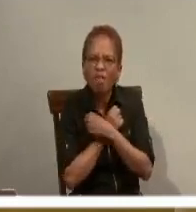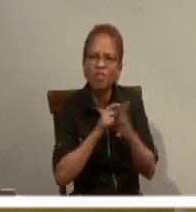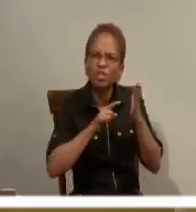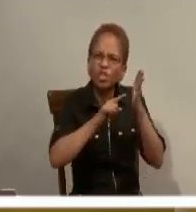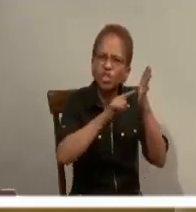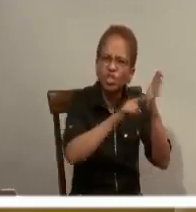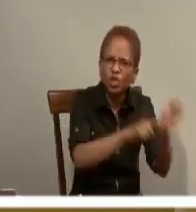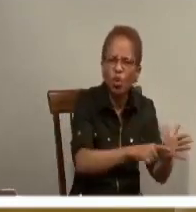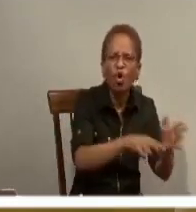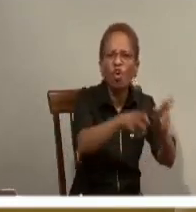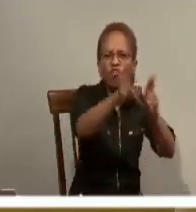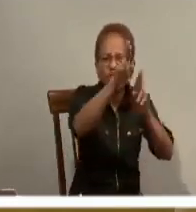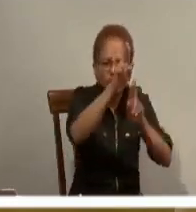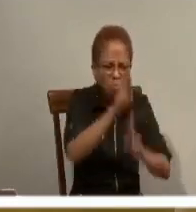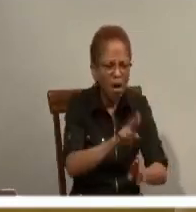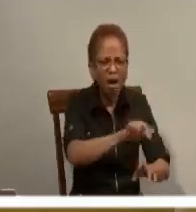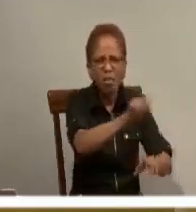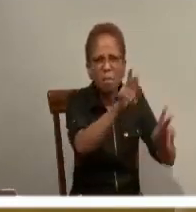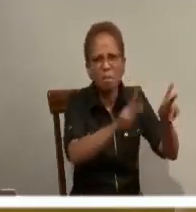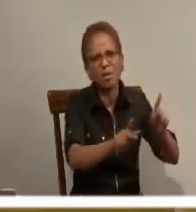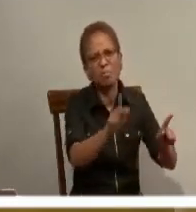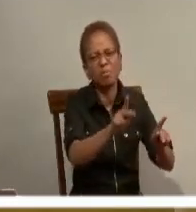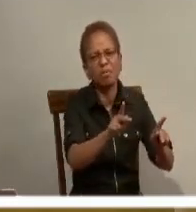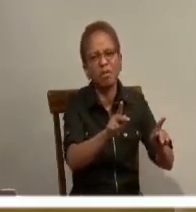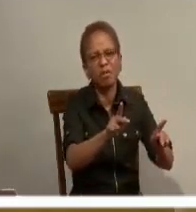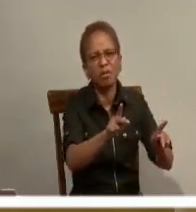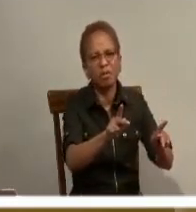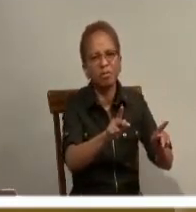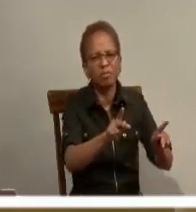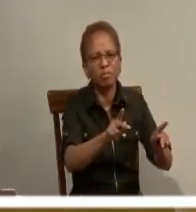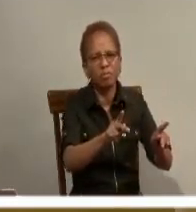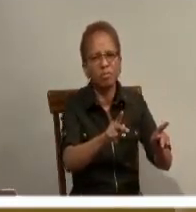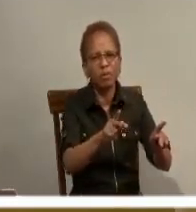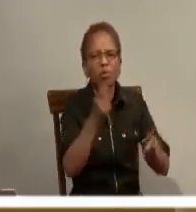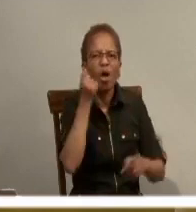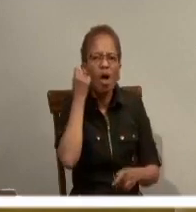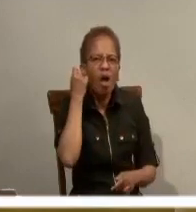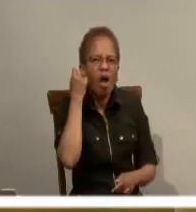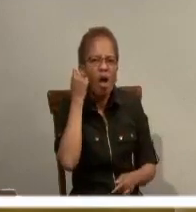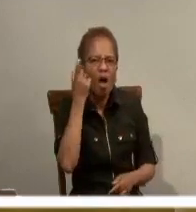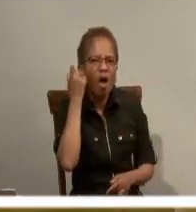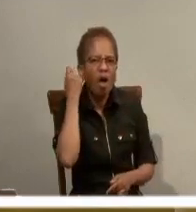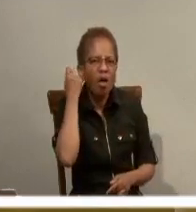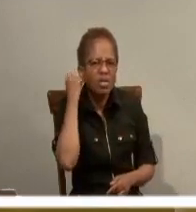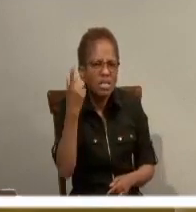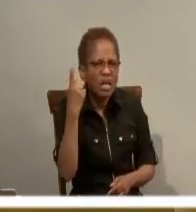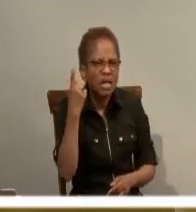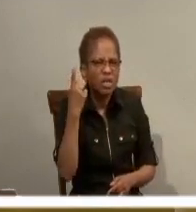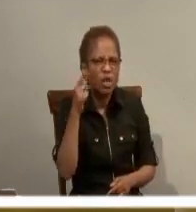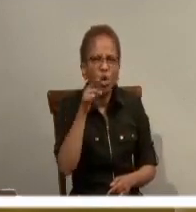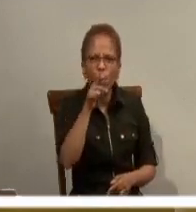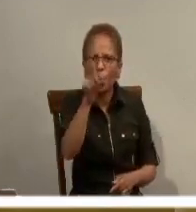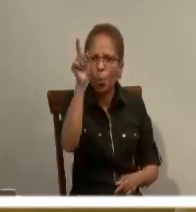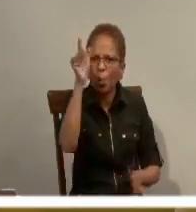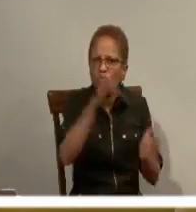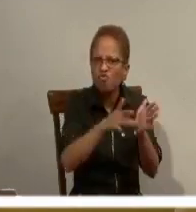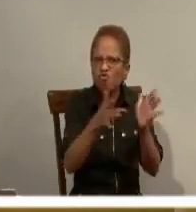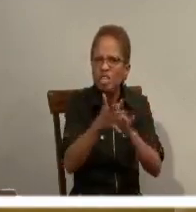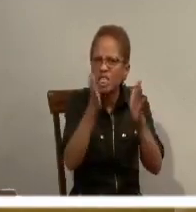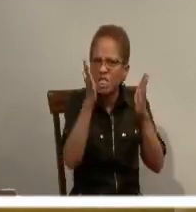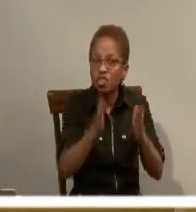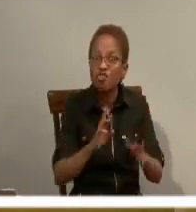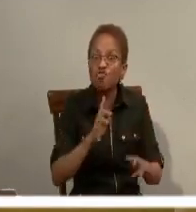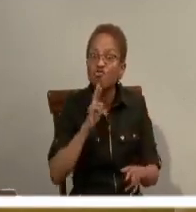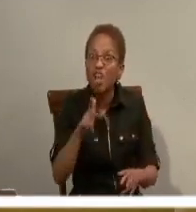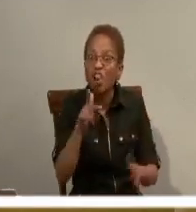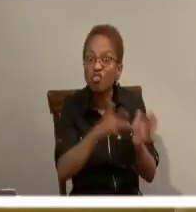dignity and respect to other people, we understand now that a Christian without charity is not a Christian at all.